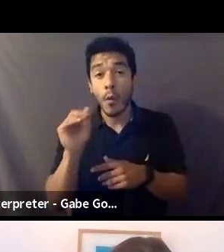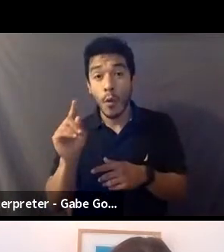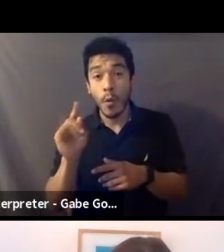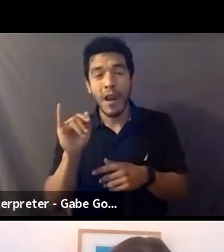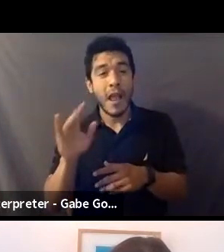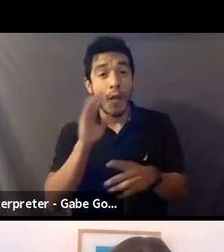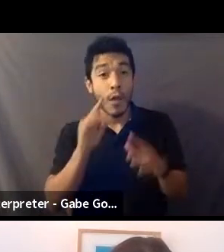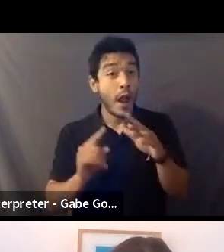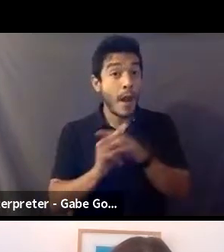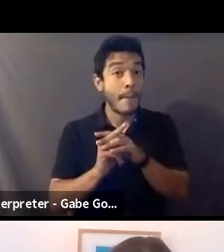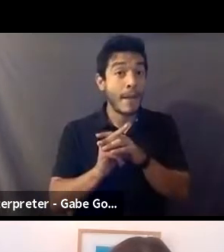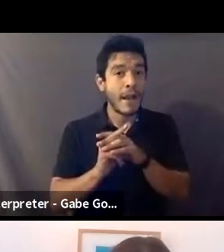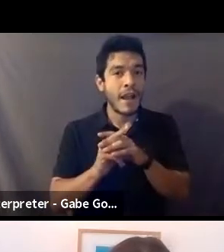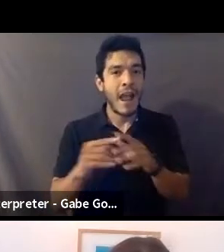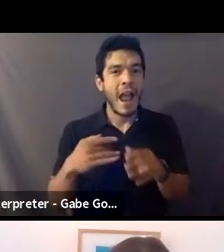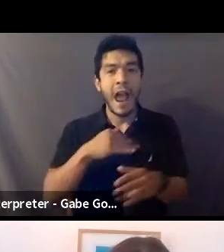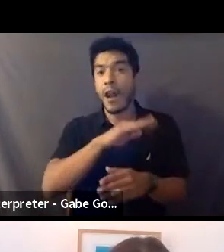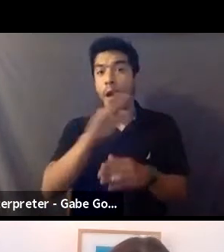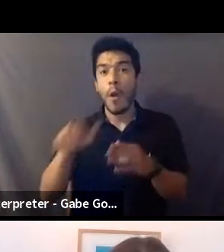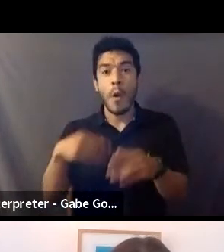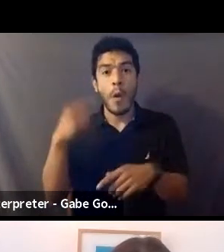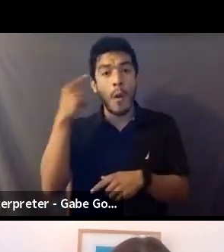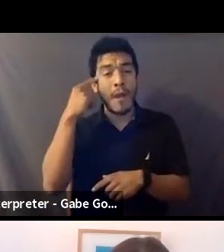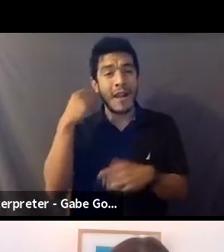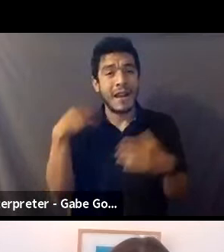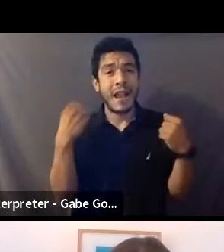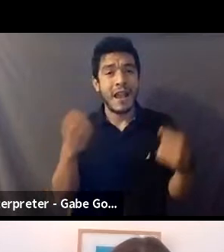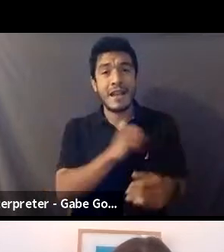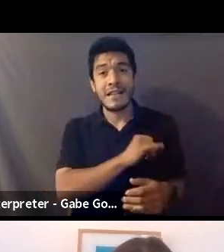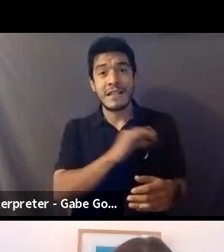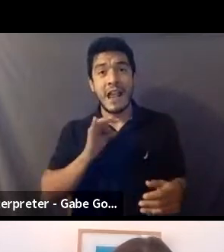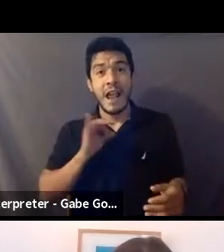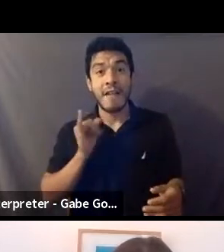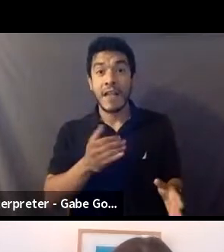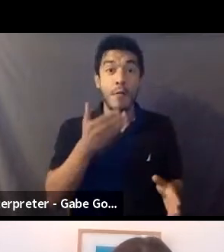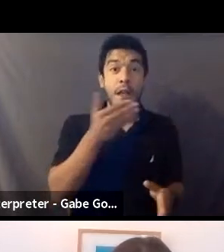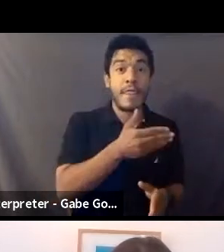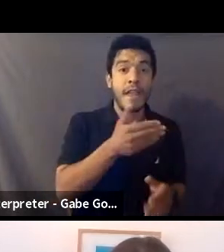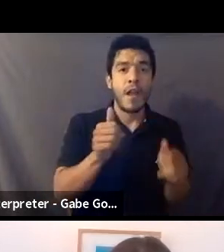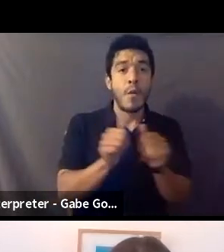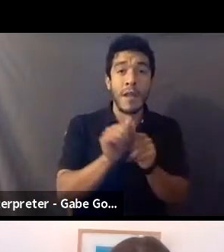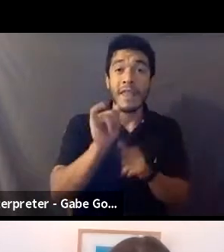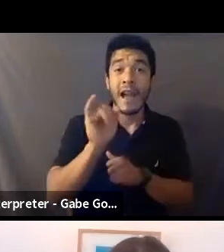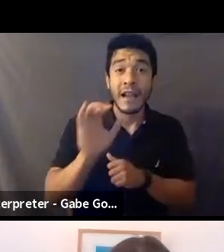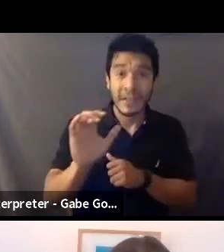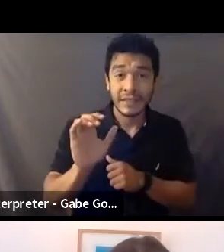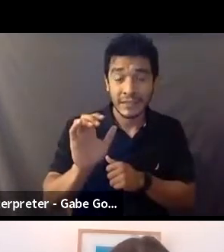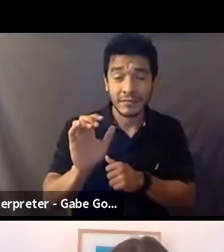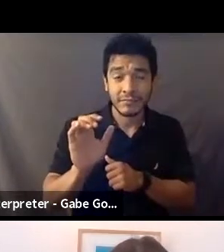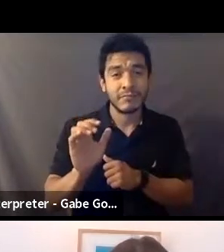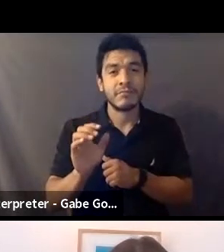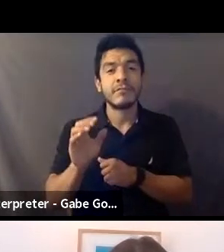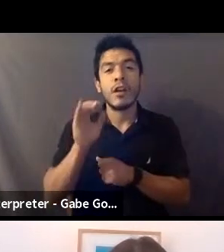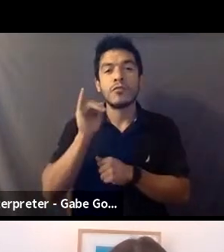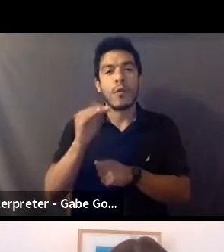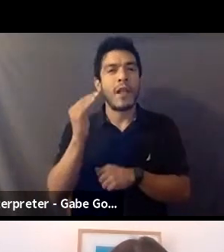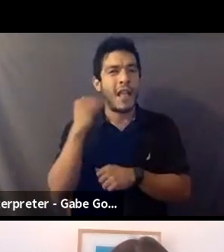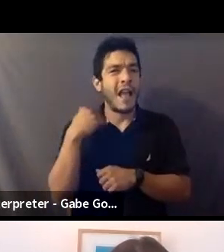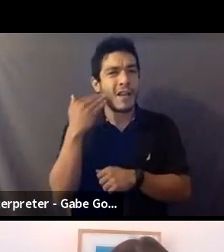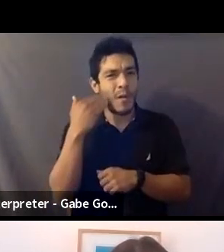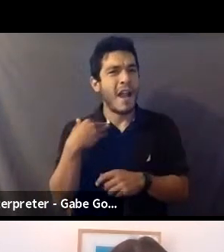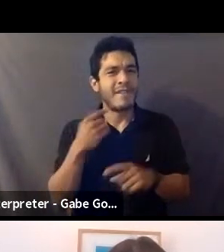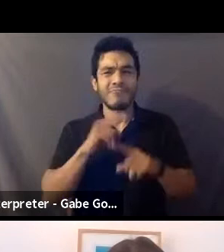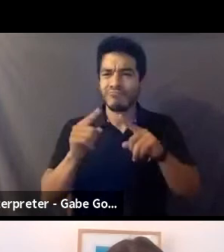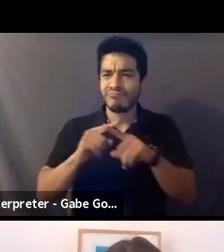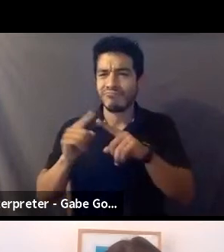about to come up, had entire mental health staff, um, that was there along with an intimacy coordinator. So that there were multiple, um,